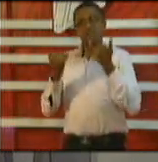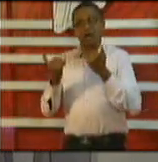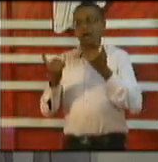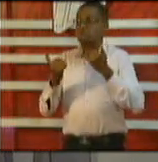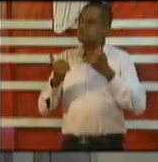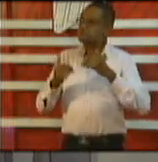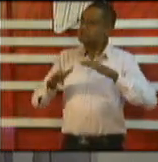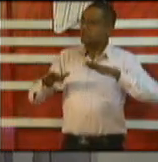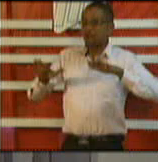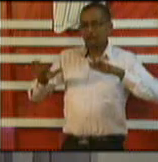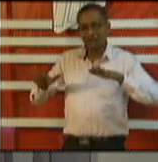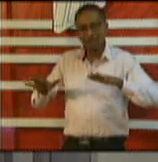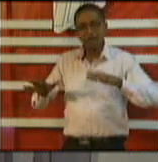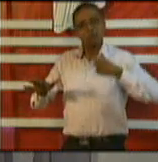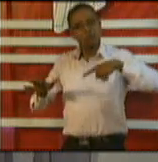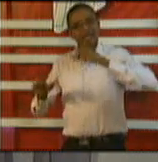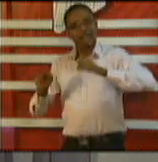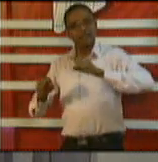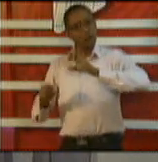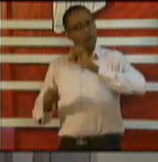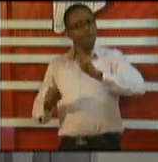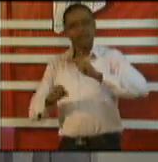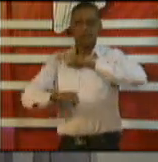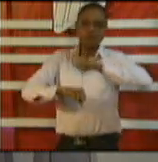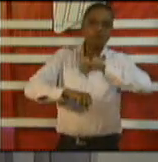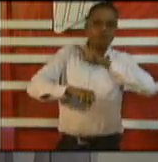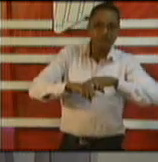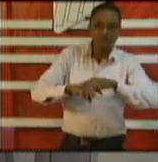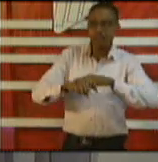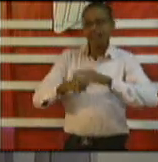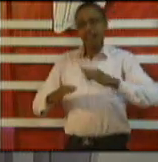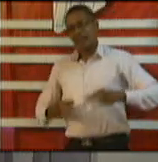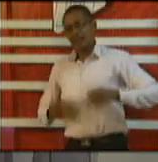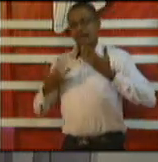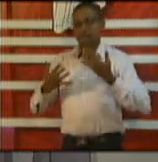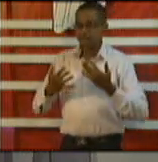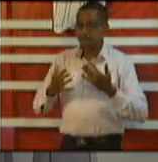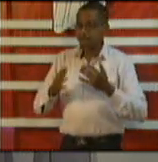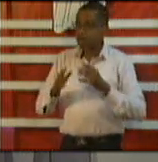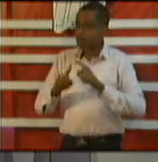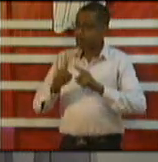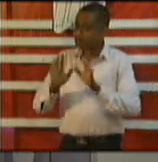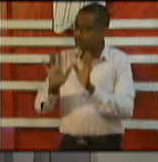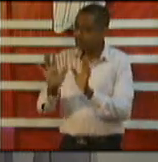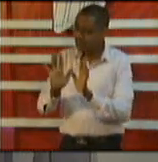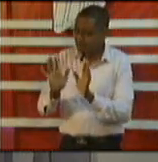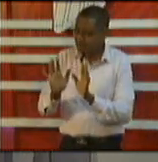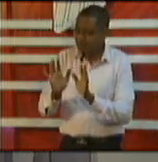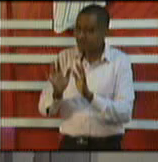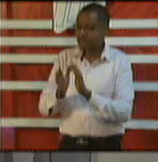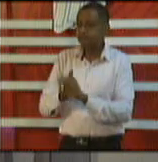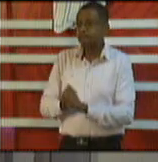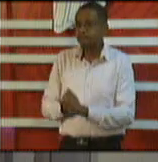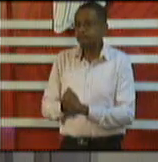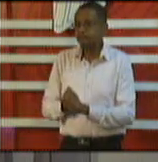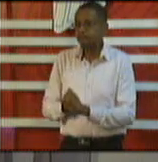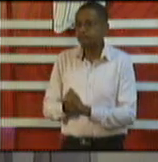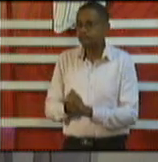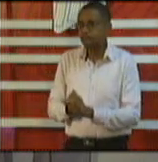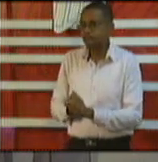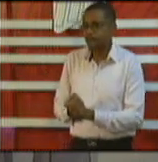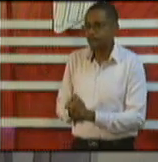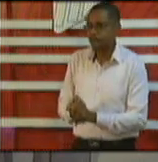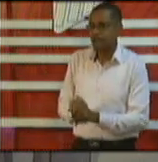manage at this point in time I think the better but your your question is taken and I will talk to the CMO about it I can't make a